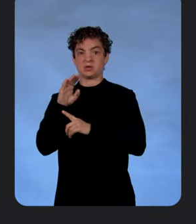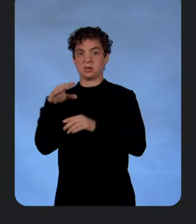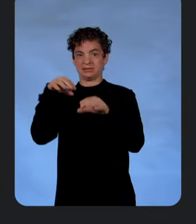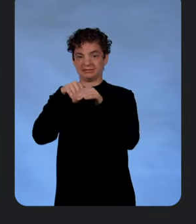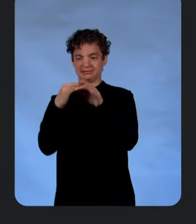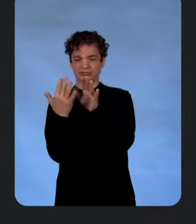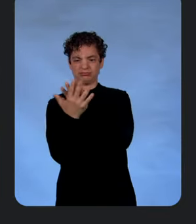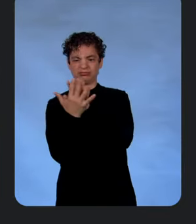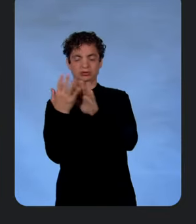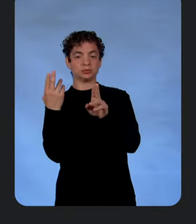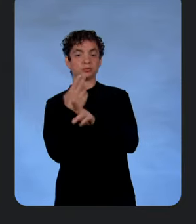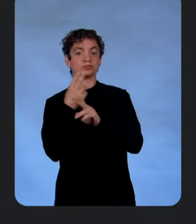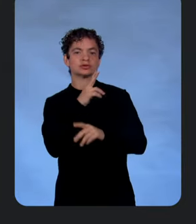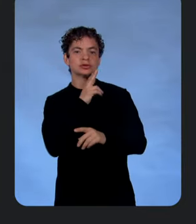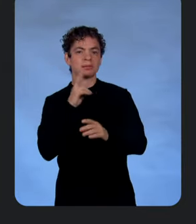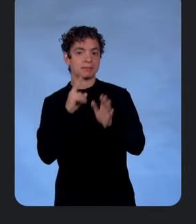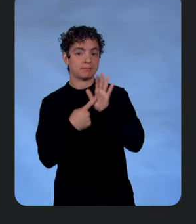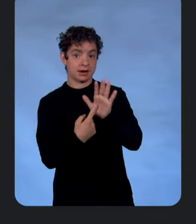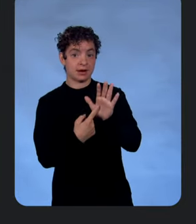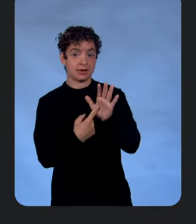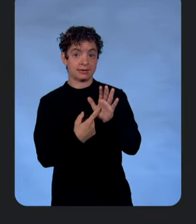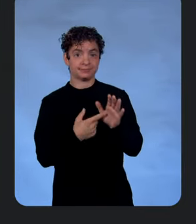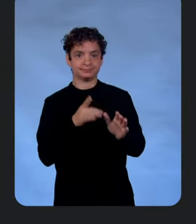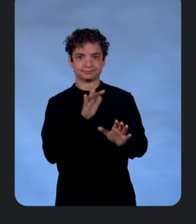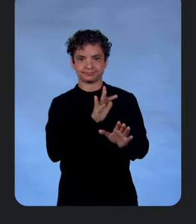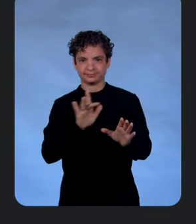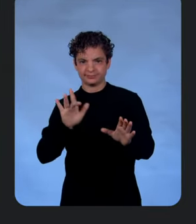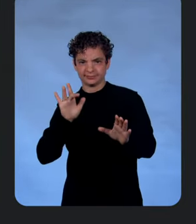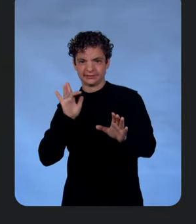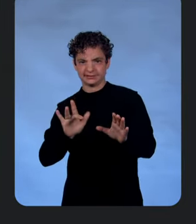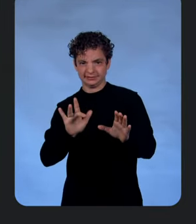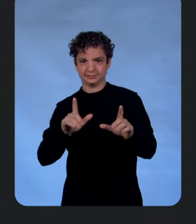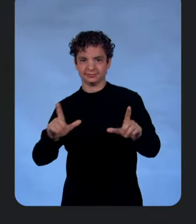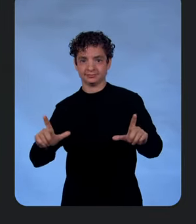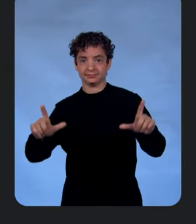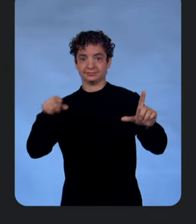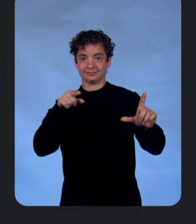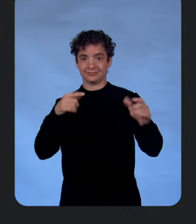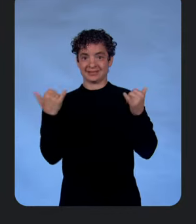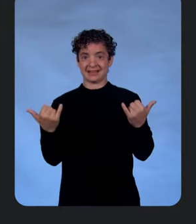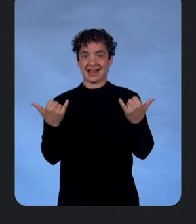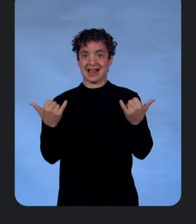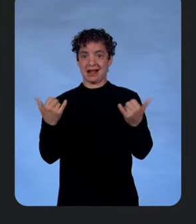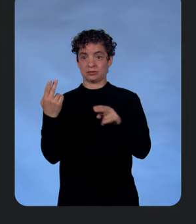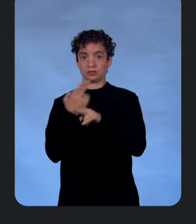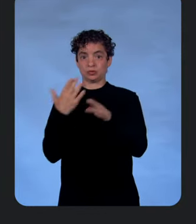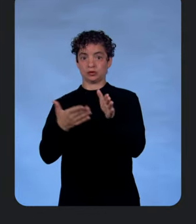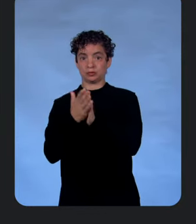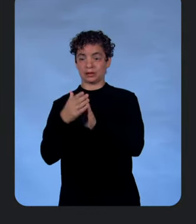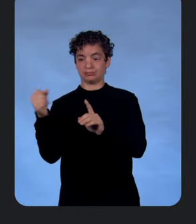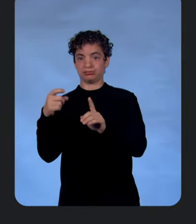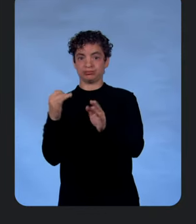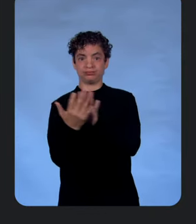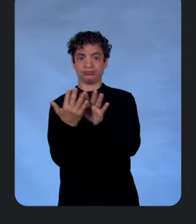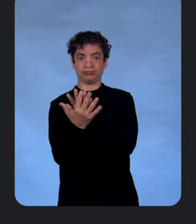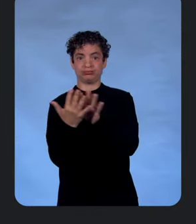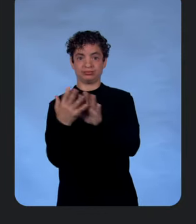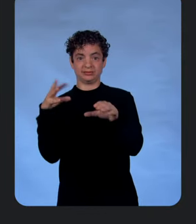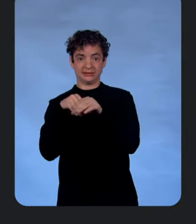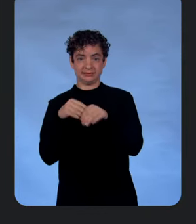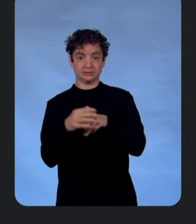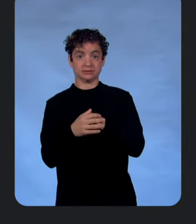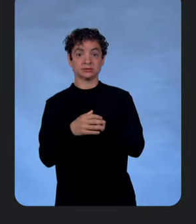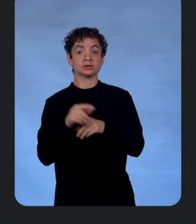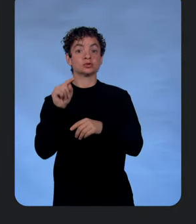model. And this right here that you can see is a stream of real user requests in honeycomb. We have this tool